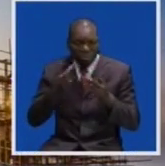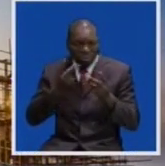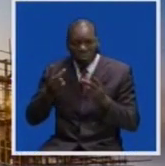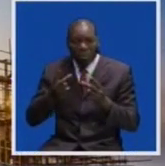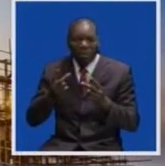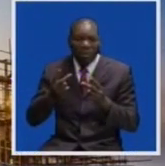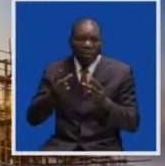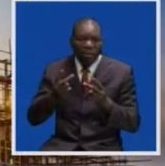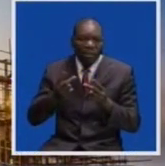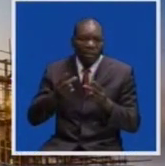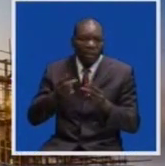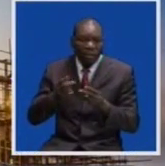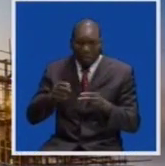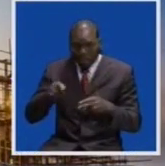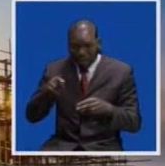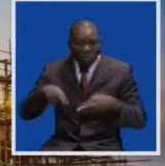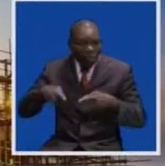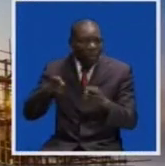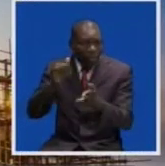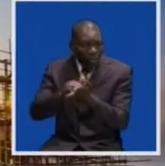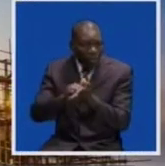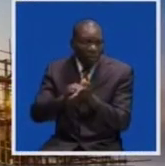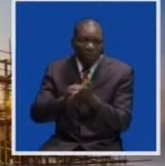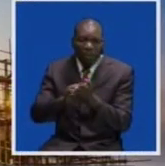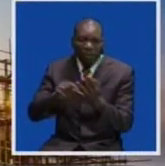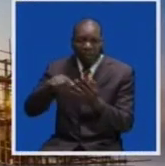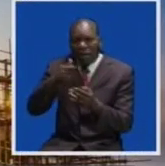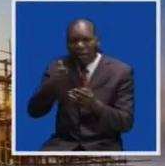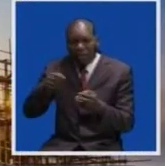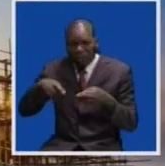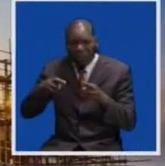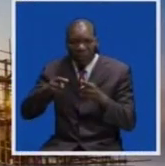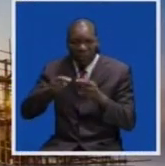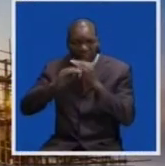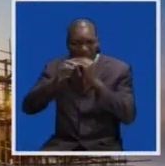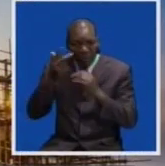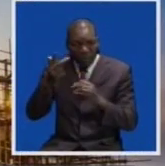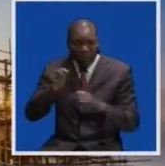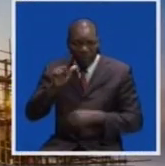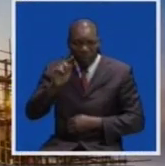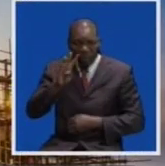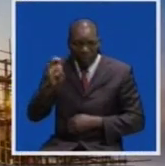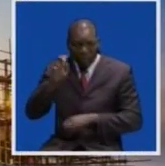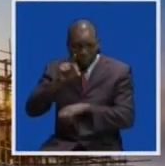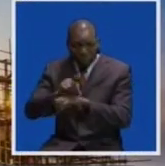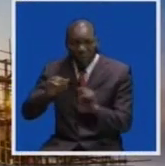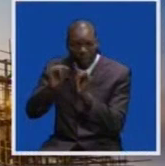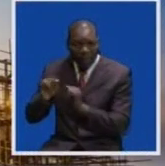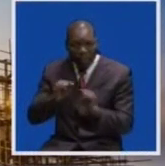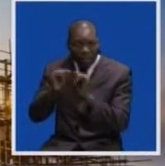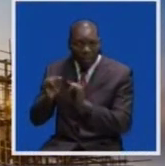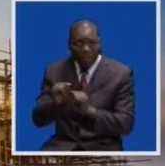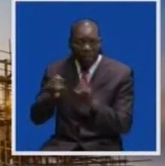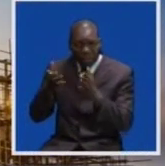Mr Ndlovo says the airport road is among the roads being implemented under Phase 3 of the L400, which is meant